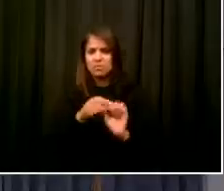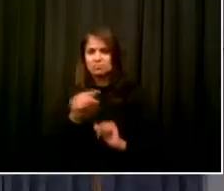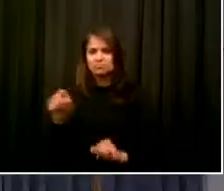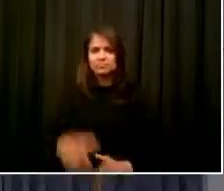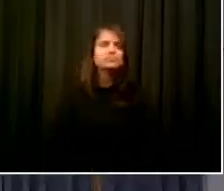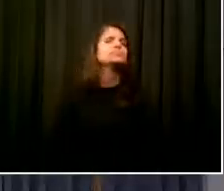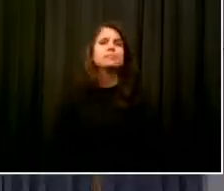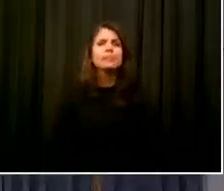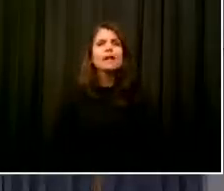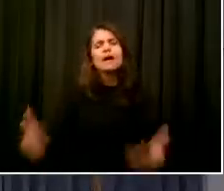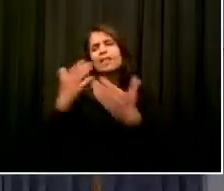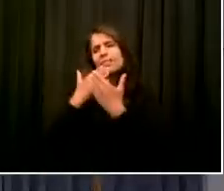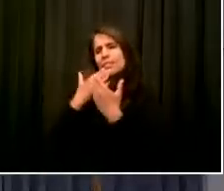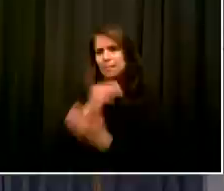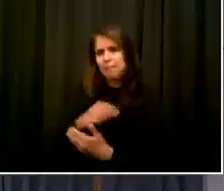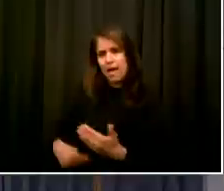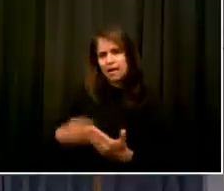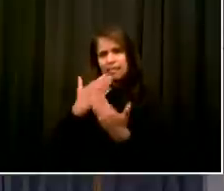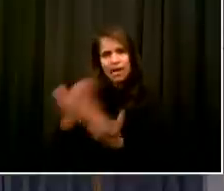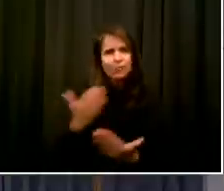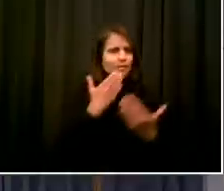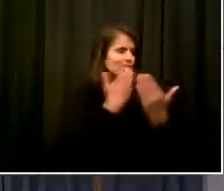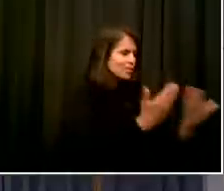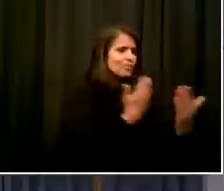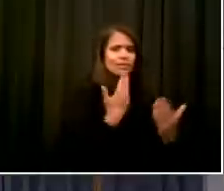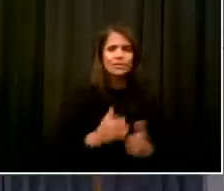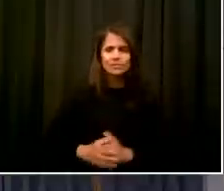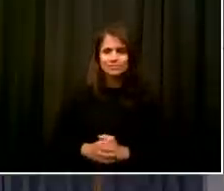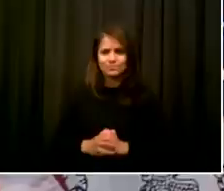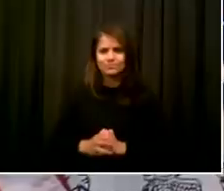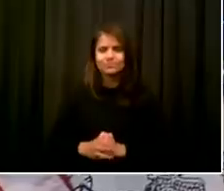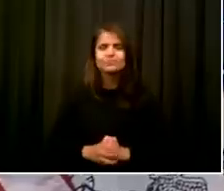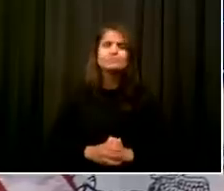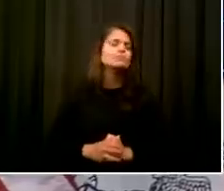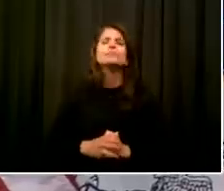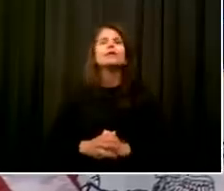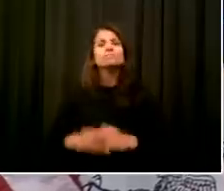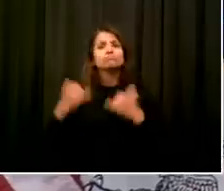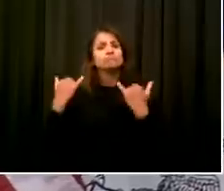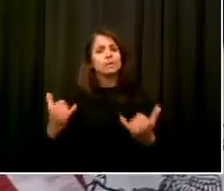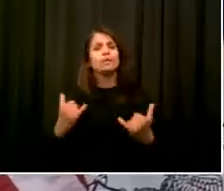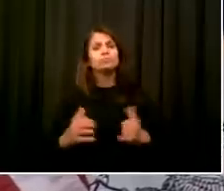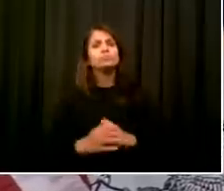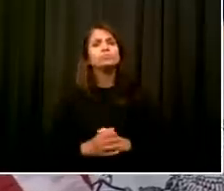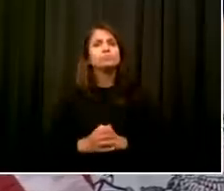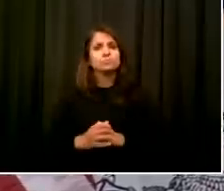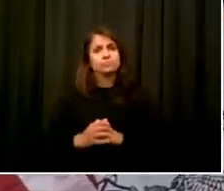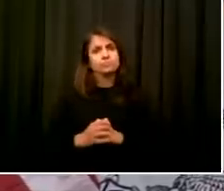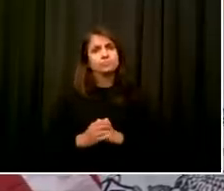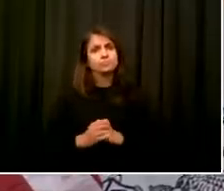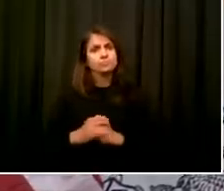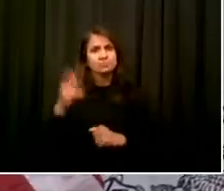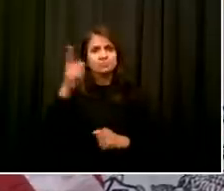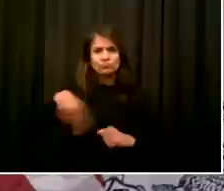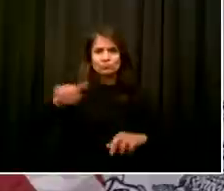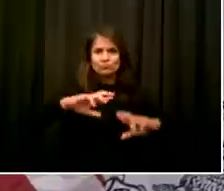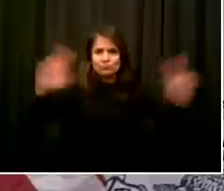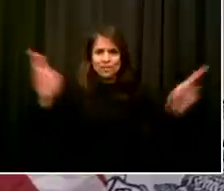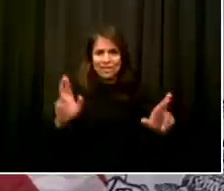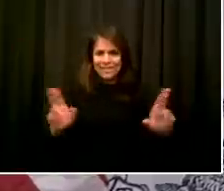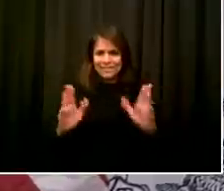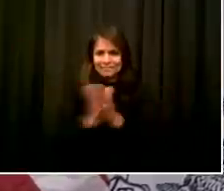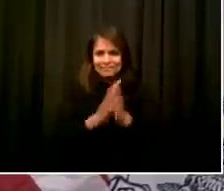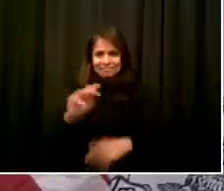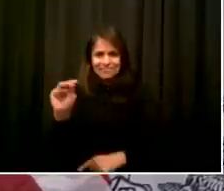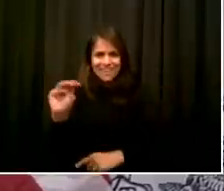Commissioner. And thank you to everyone. Look, as we get so ready for Monday, everyone's ready for Monday for